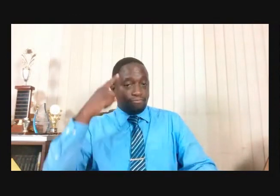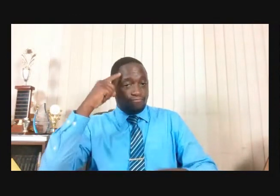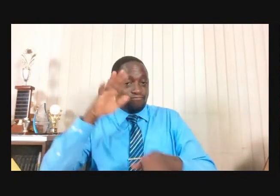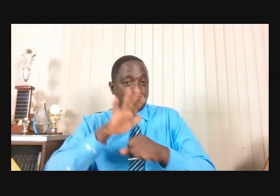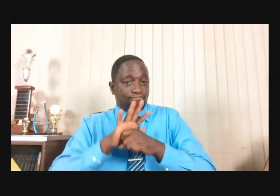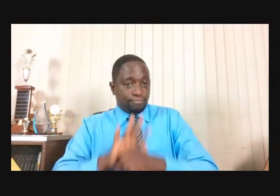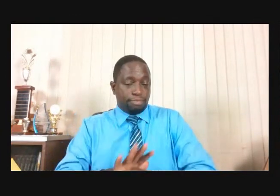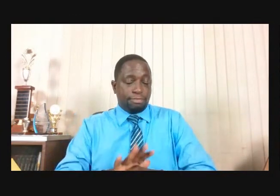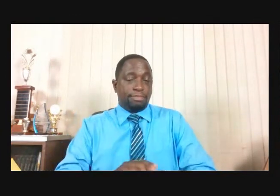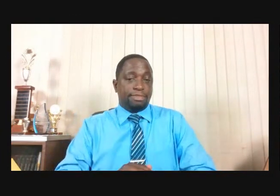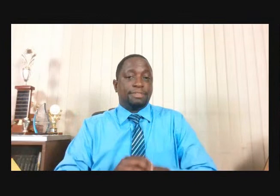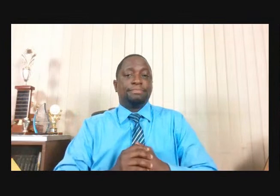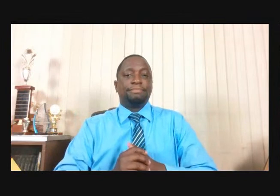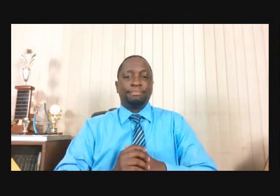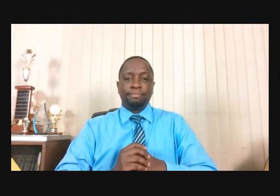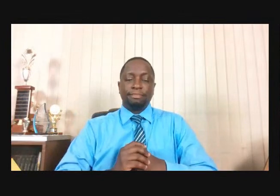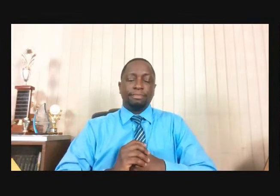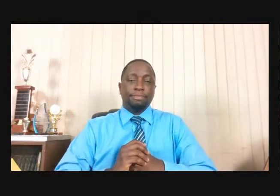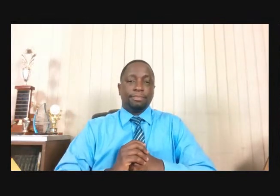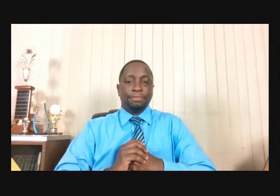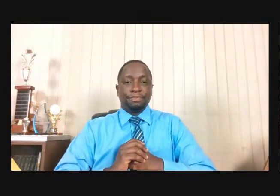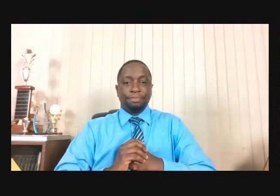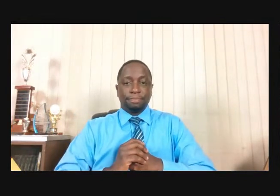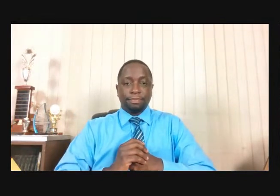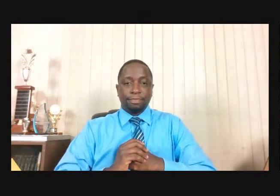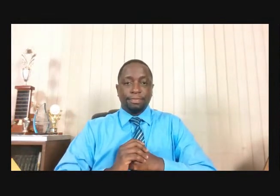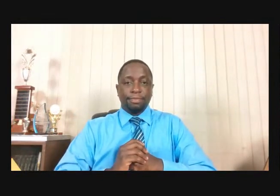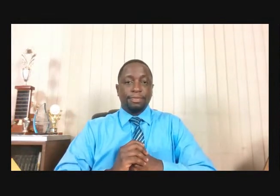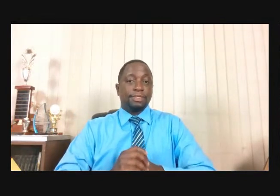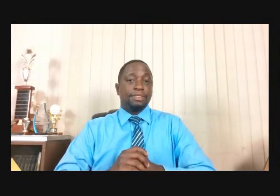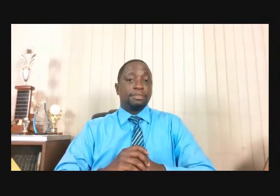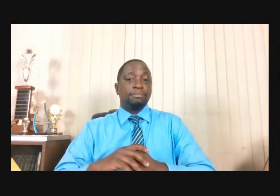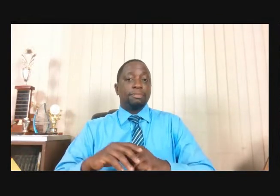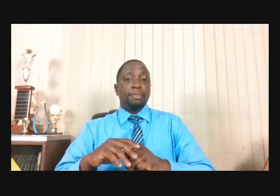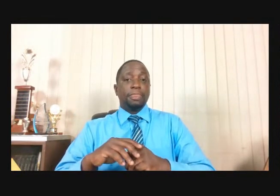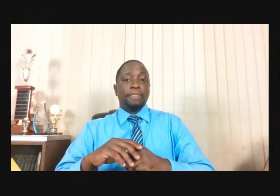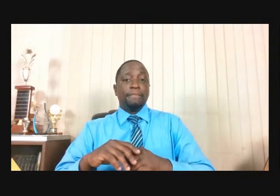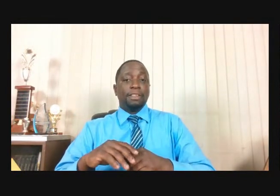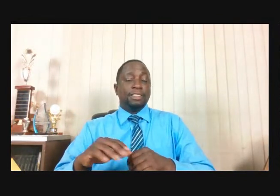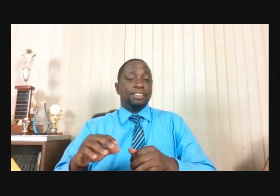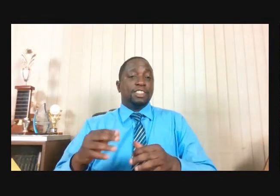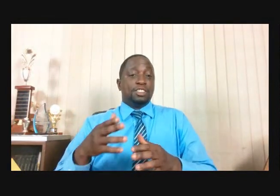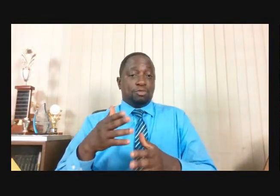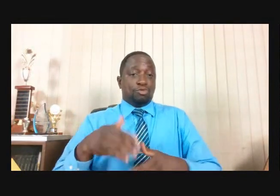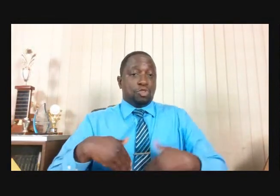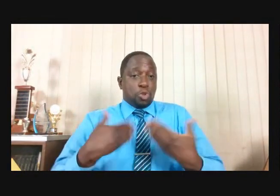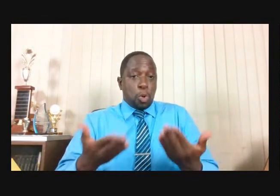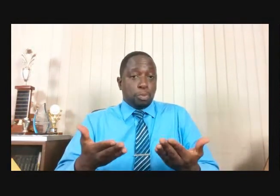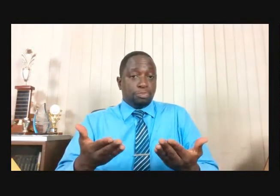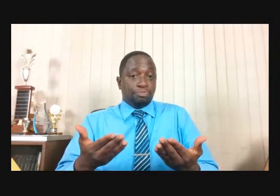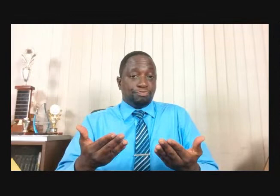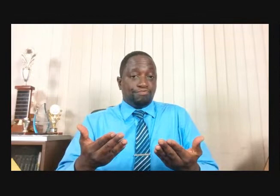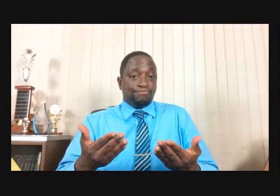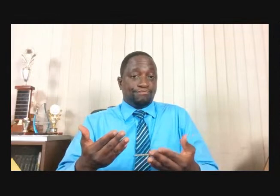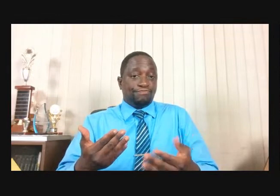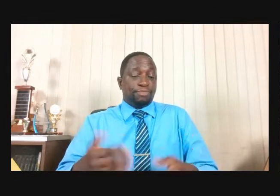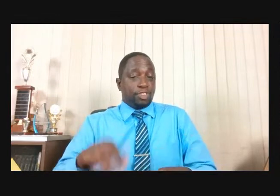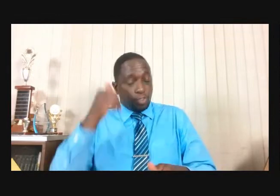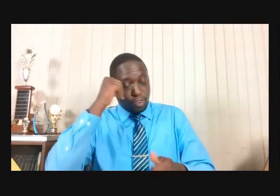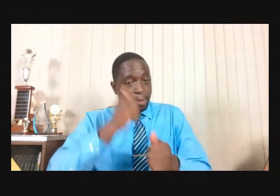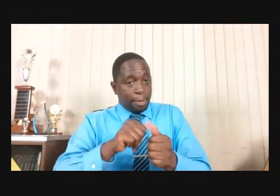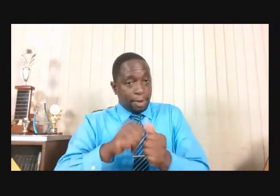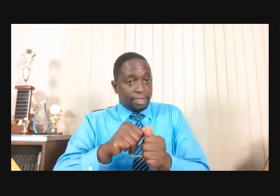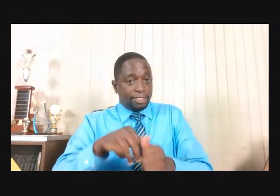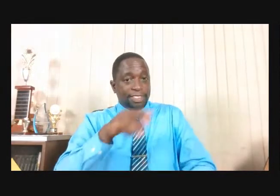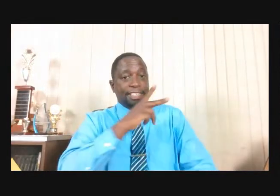The King Was Ready For Baptism Hear Me Now The King Was Ready For Baptism